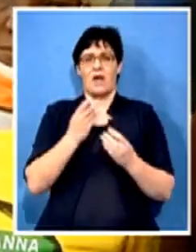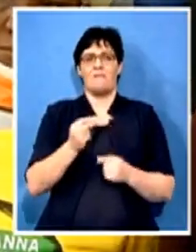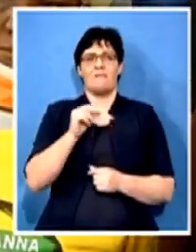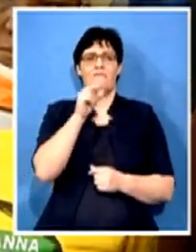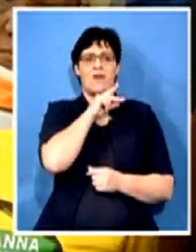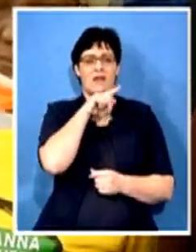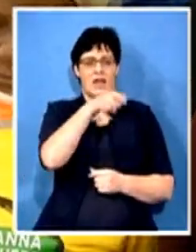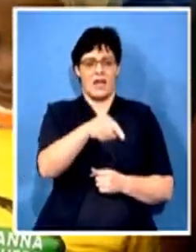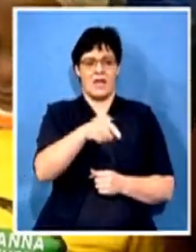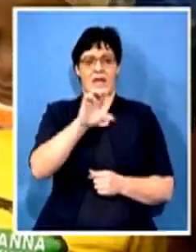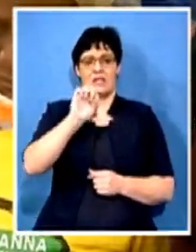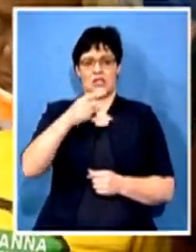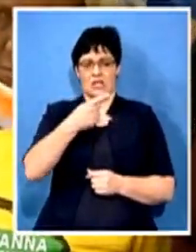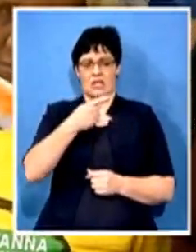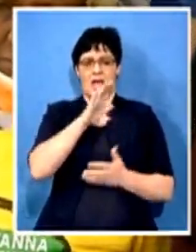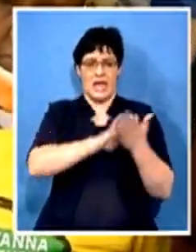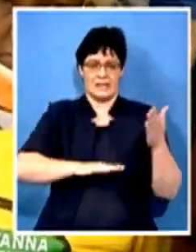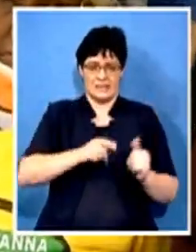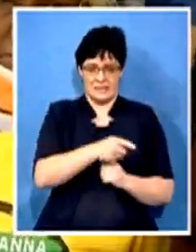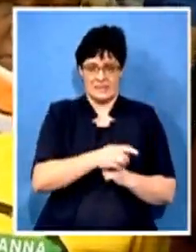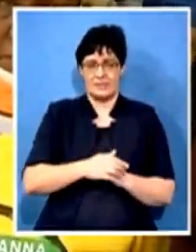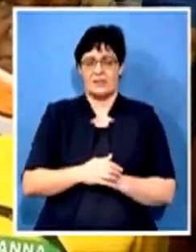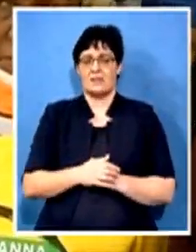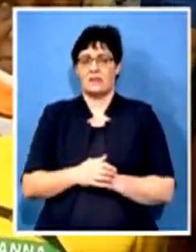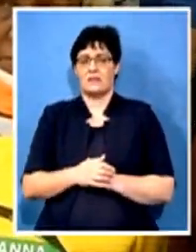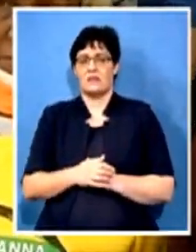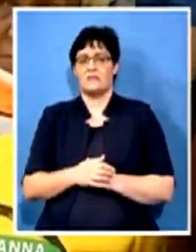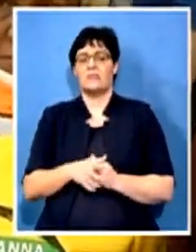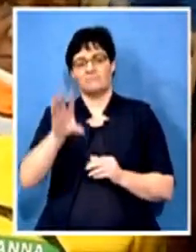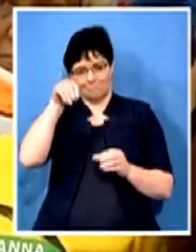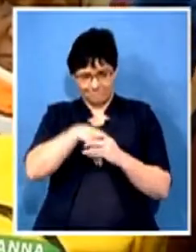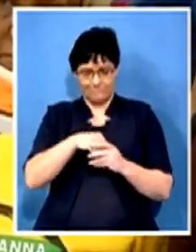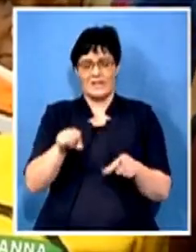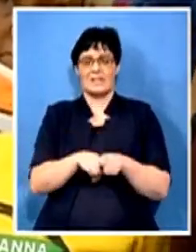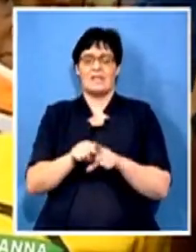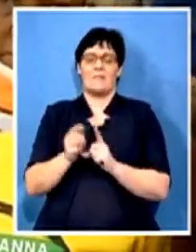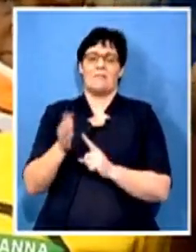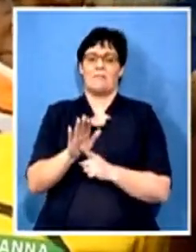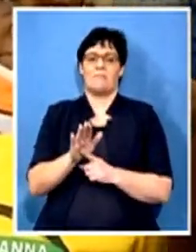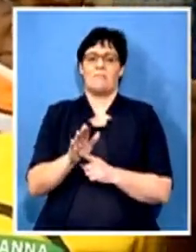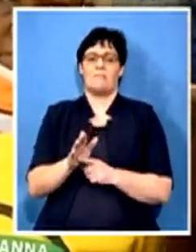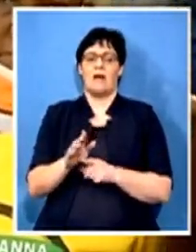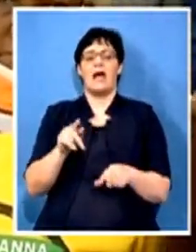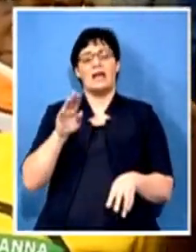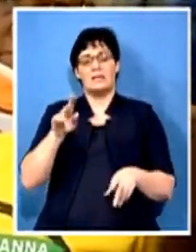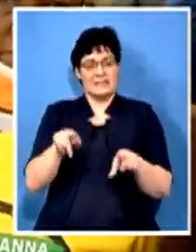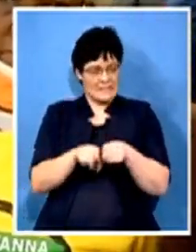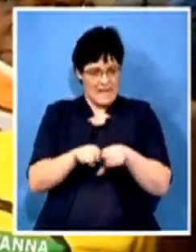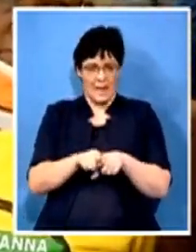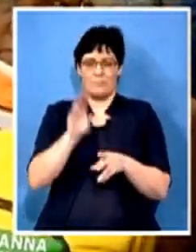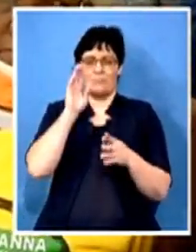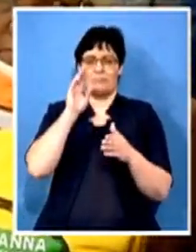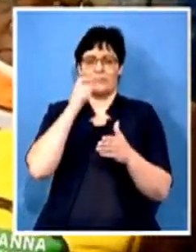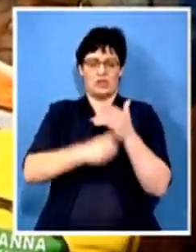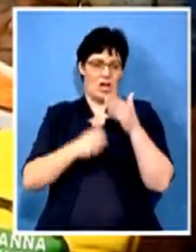also appearing in this very same court on similar charges on the asbestos matter. So this matter is